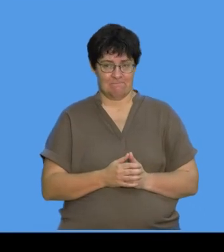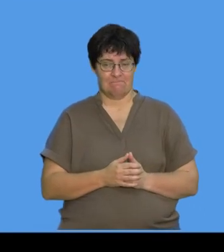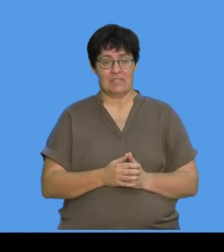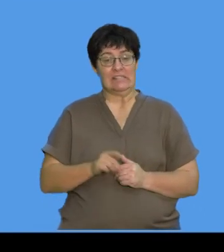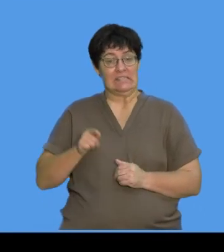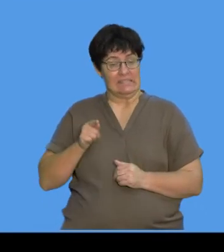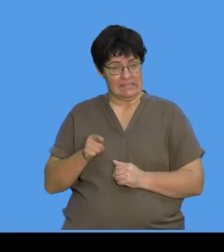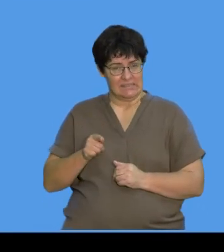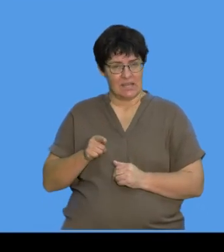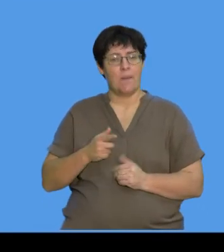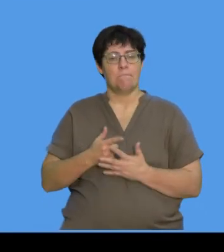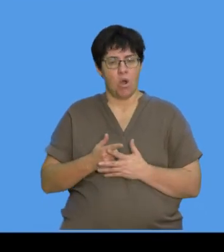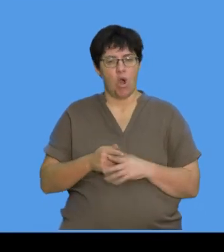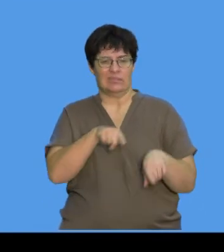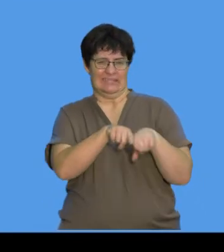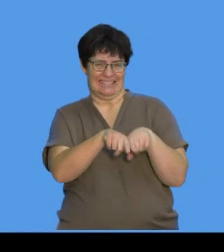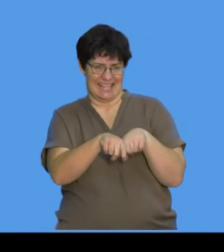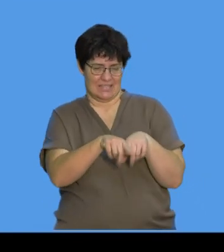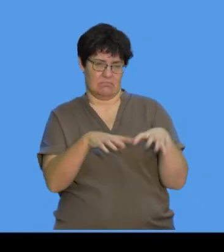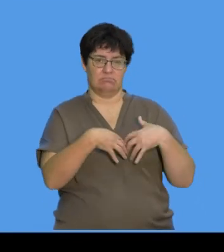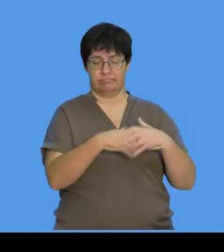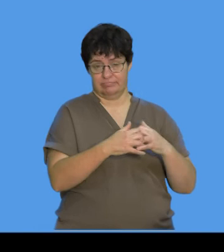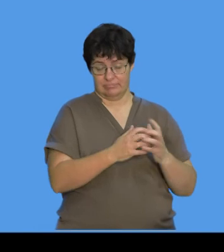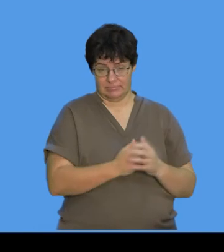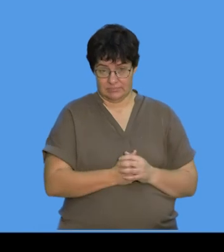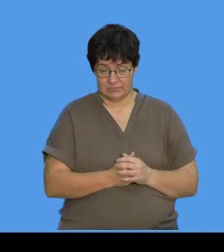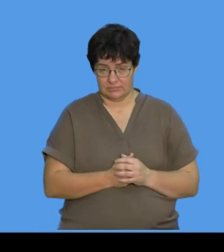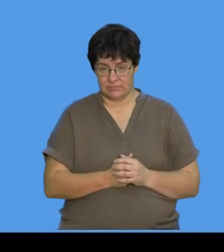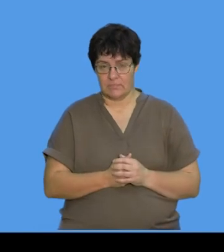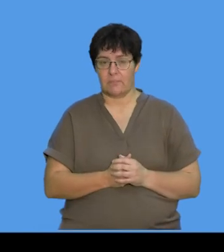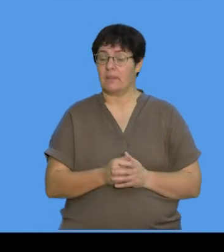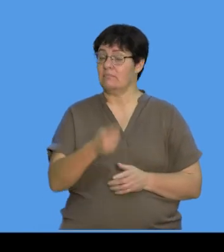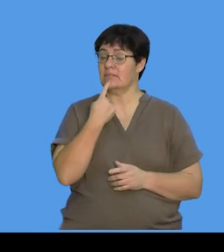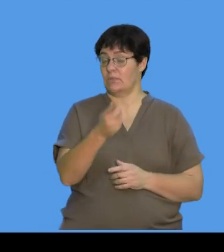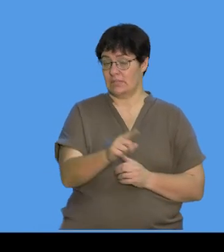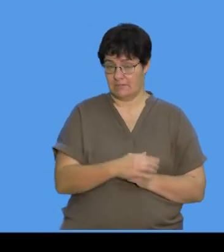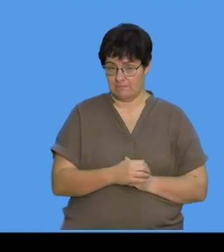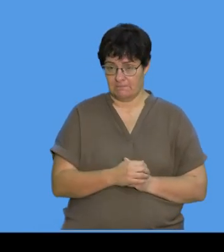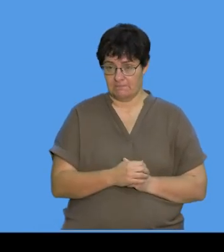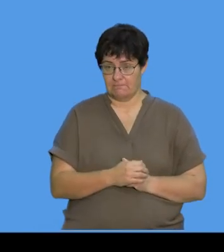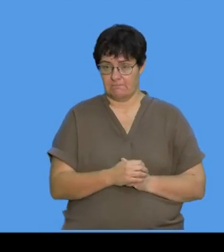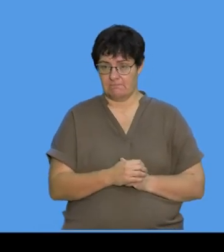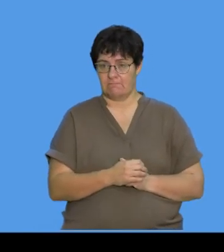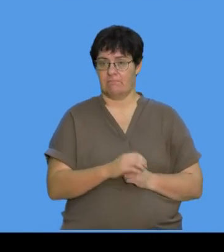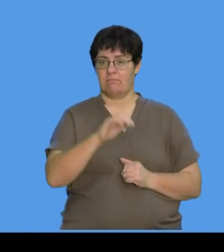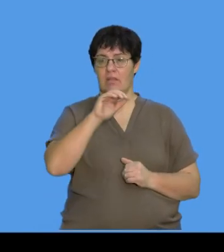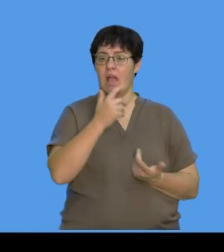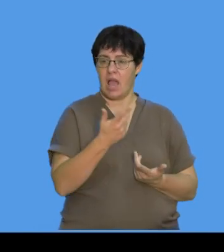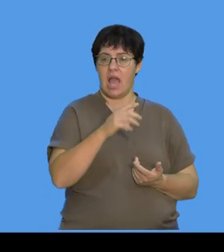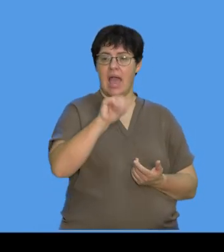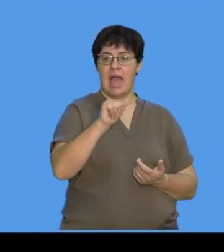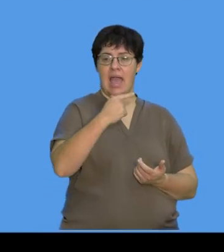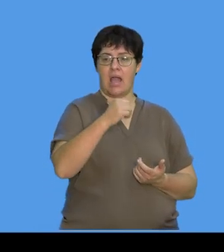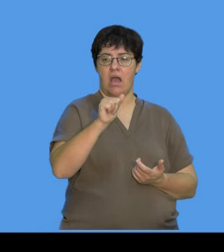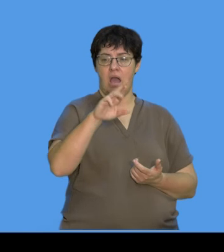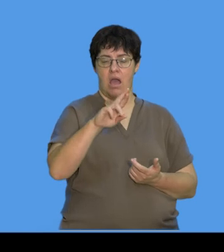is a bit of an experiment that we've set up. And this is what it says. Okay. So, now there's an agar plate. Okay. And that is how